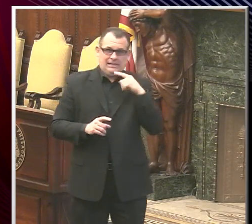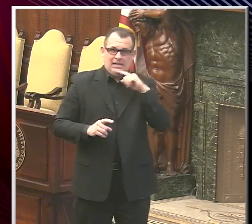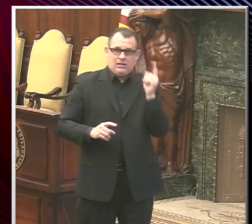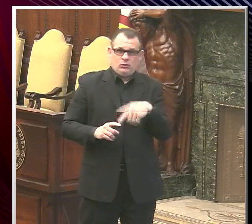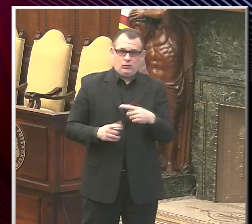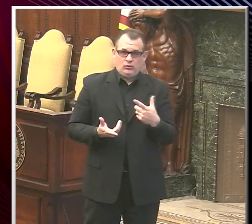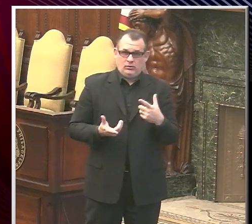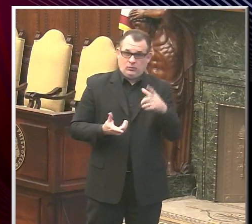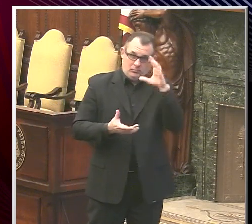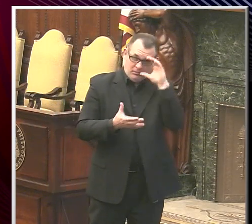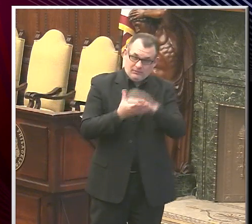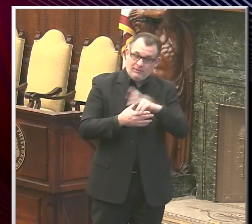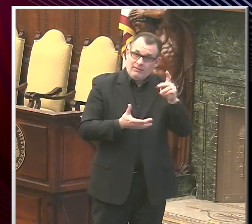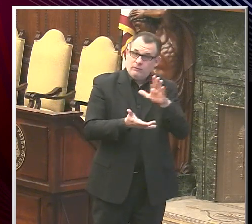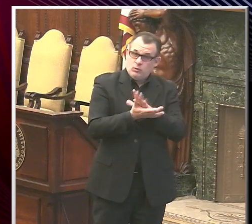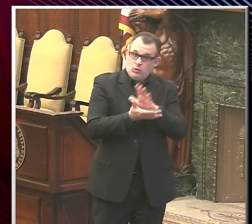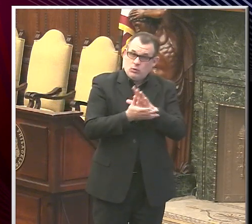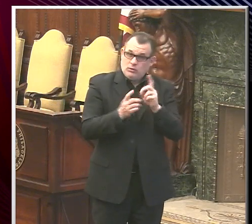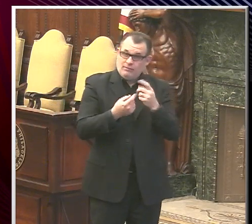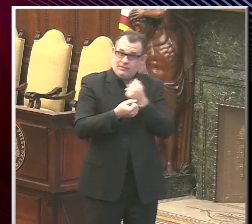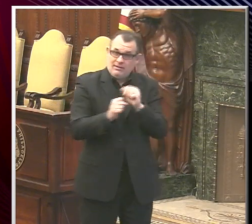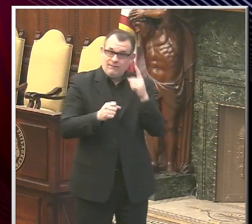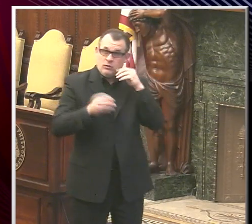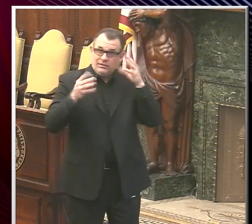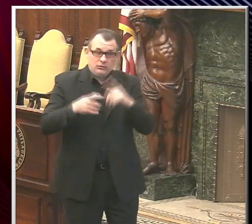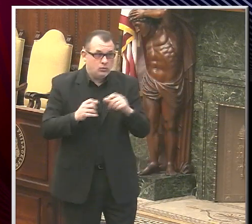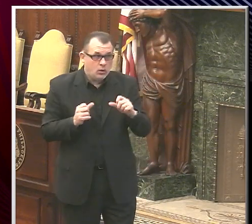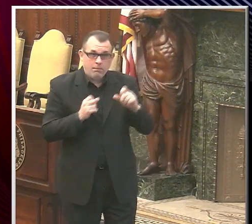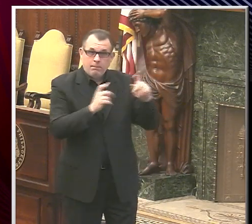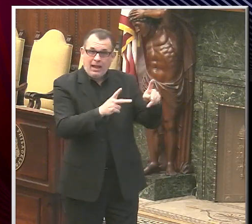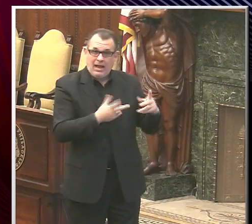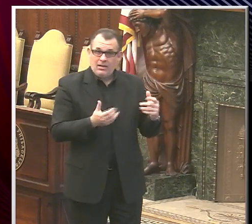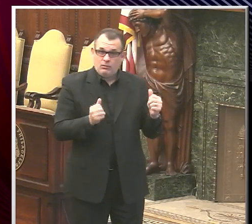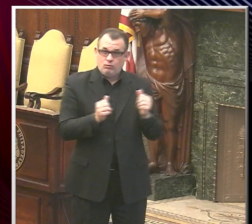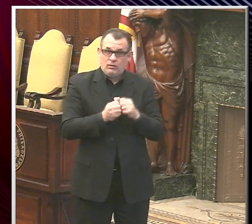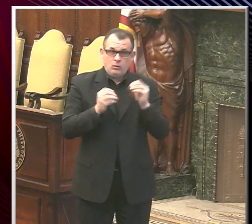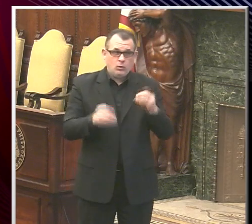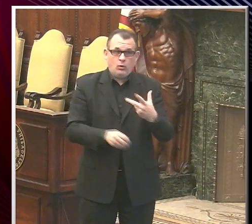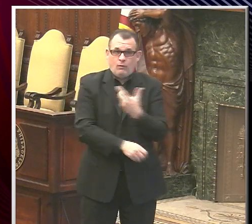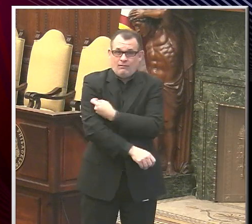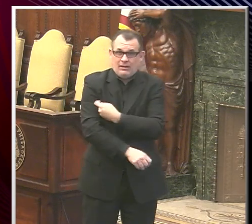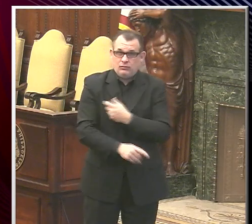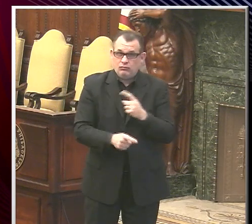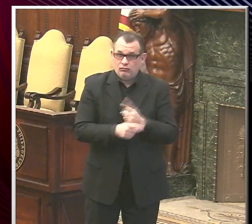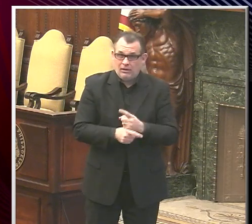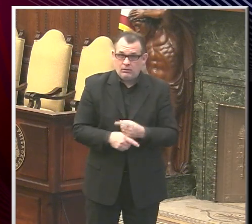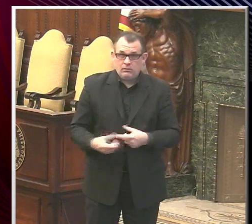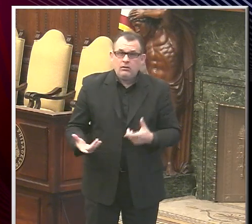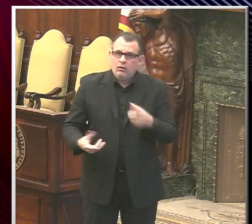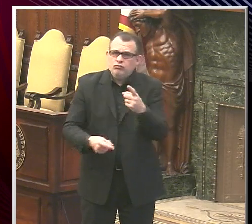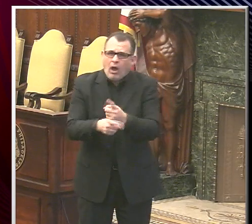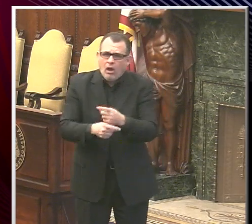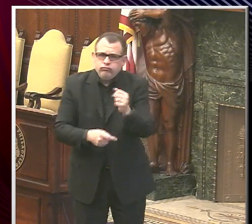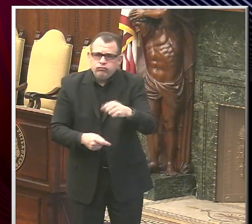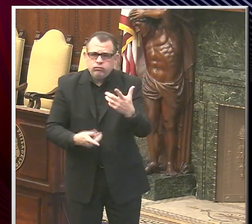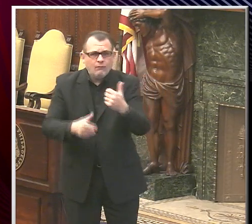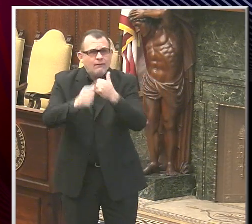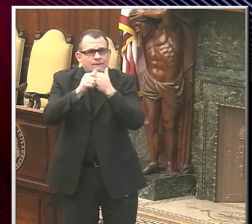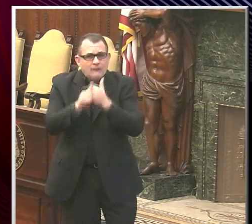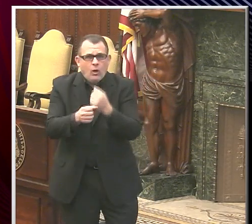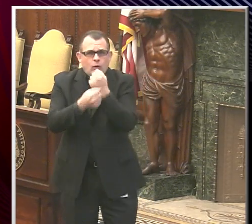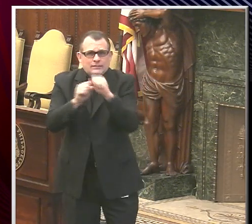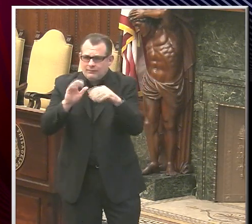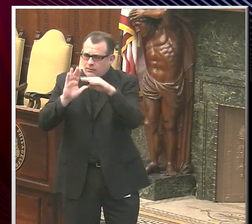Philadelphia schools are safe for teachers to return to without being vaccinated. Is that correct? That is correct. Right. If they follow our safety precautions